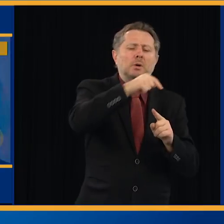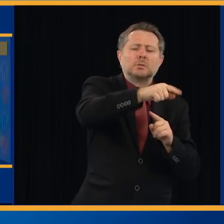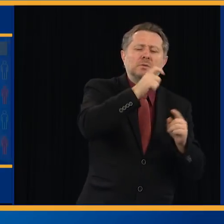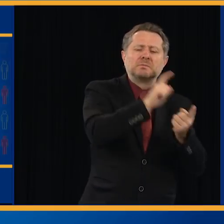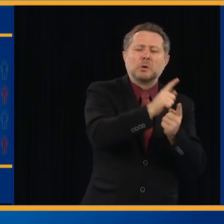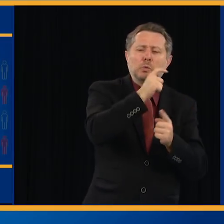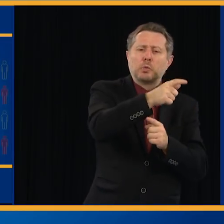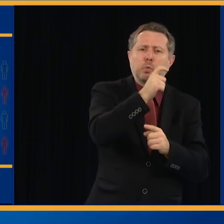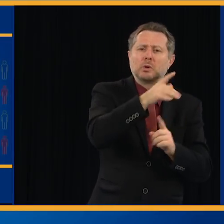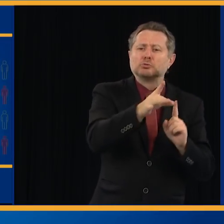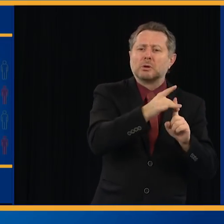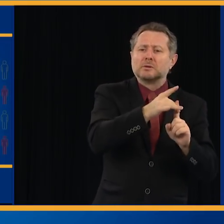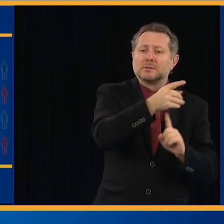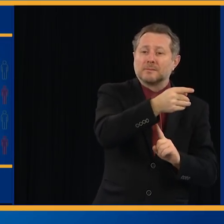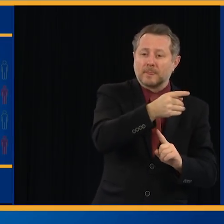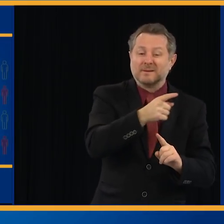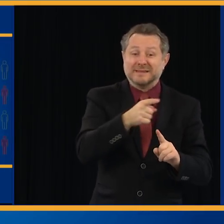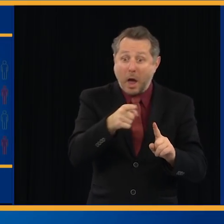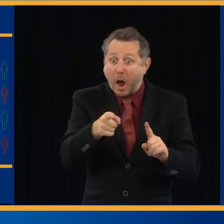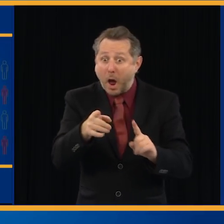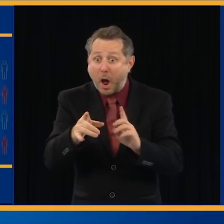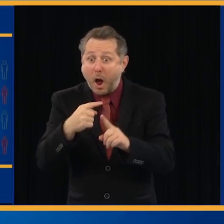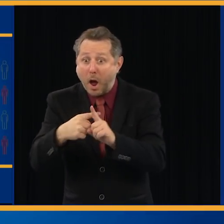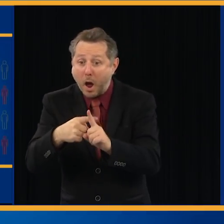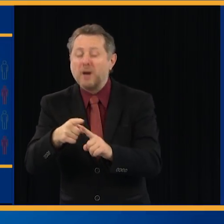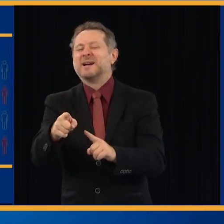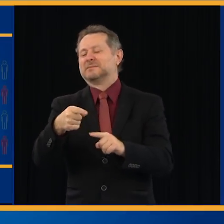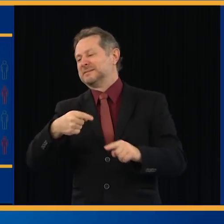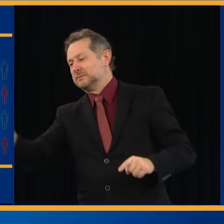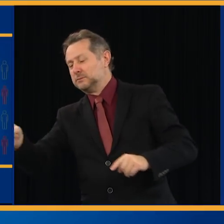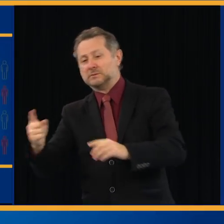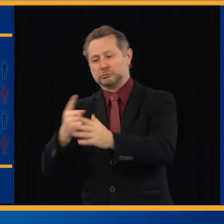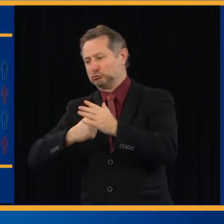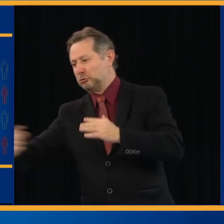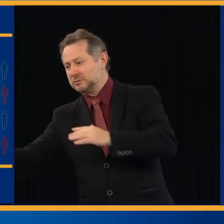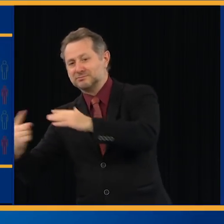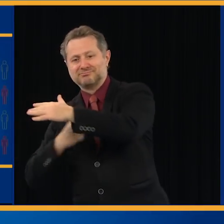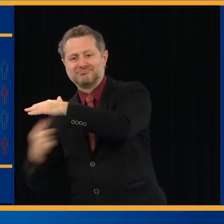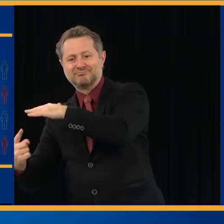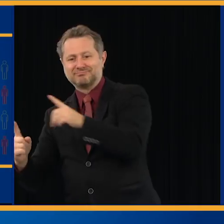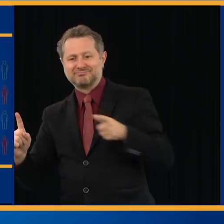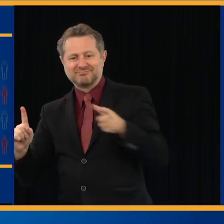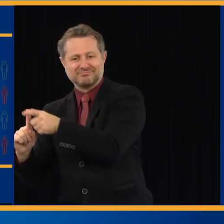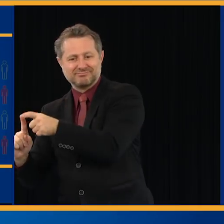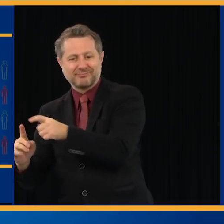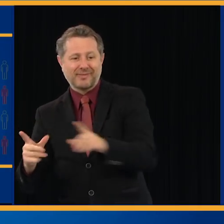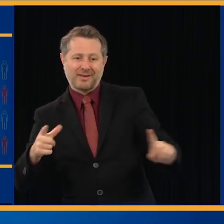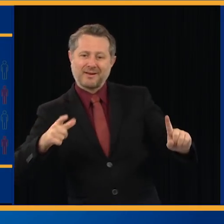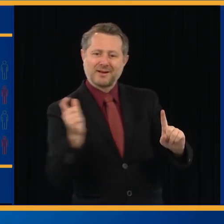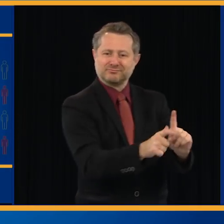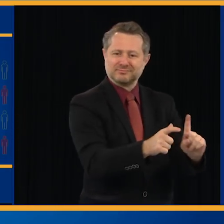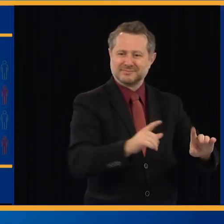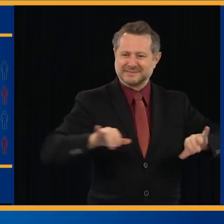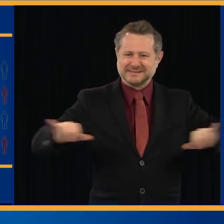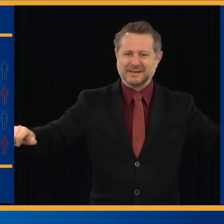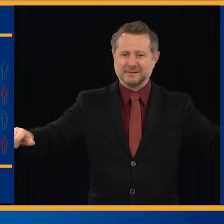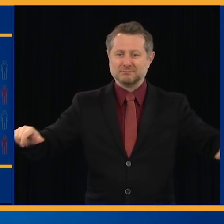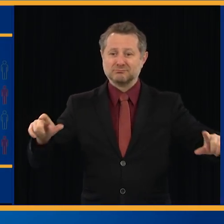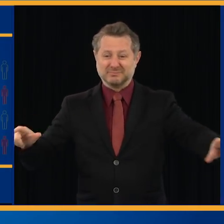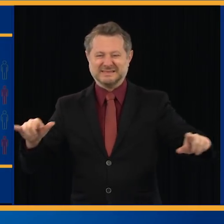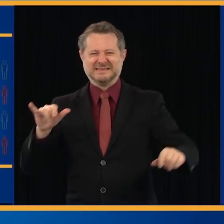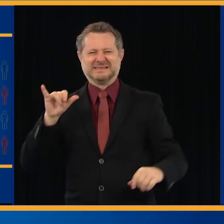isolate those people so you don't increase the rate of infection. That's what tracing is.